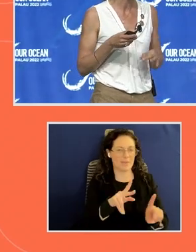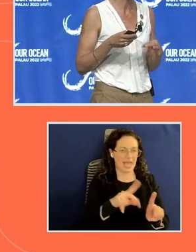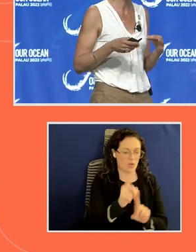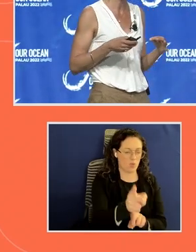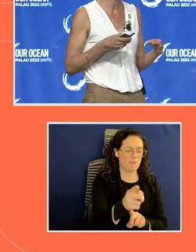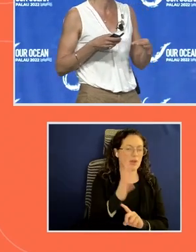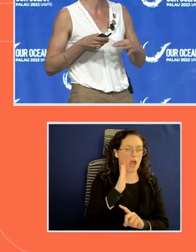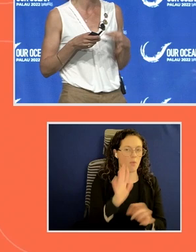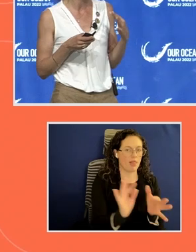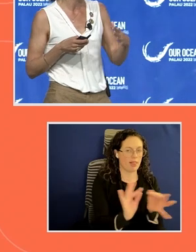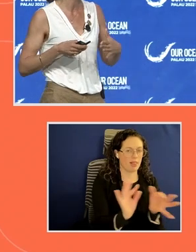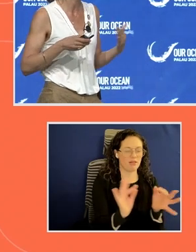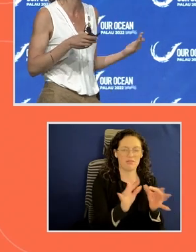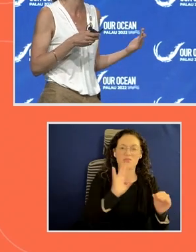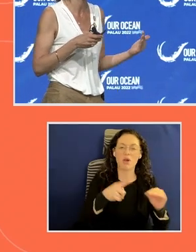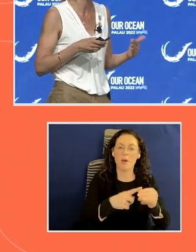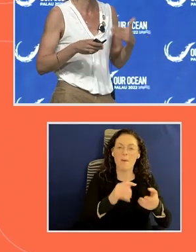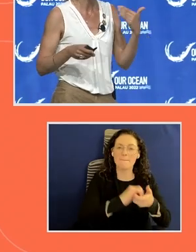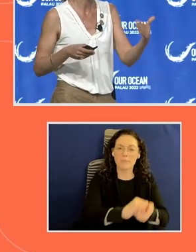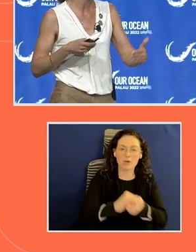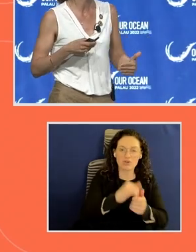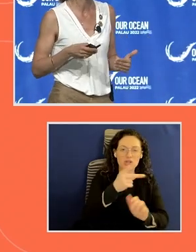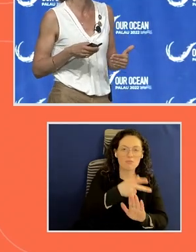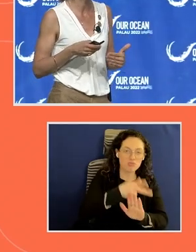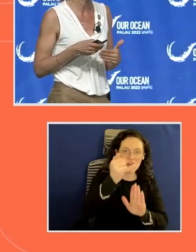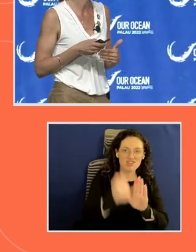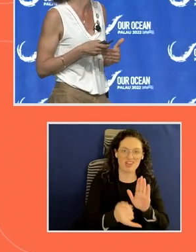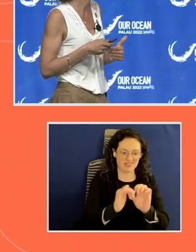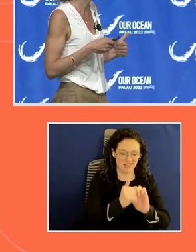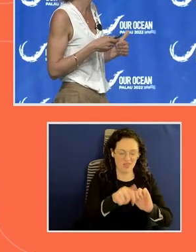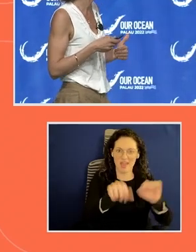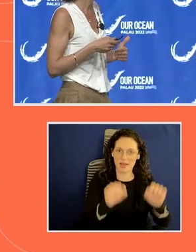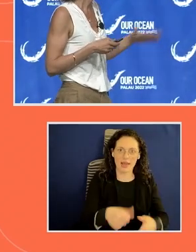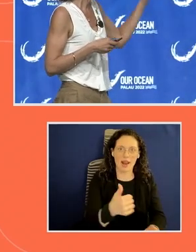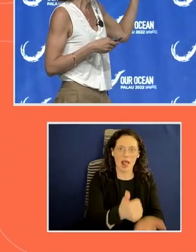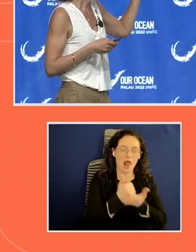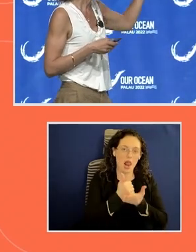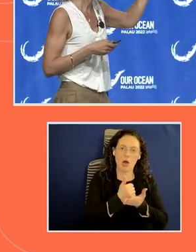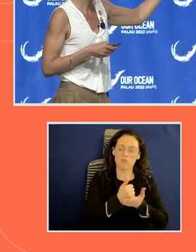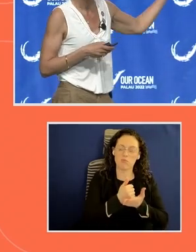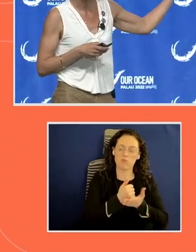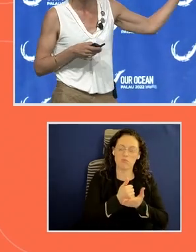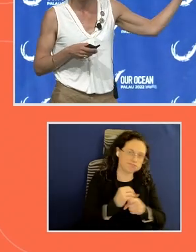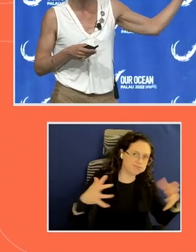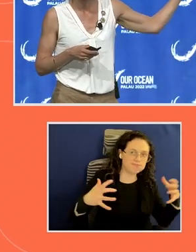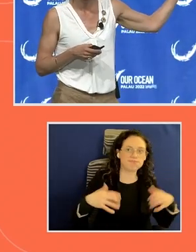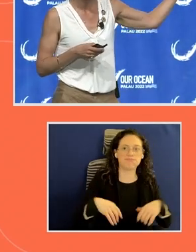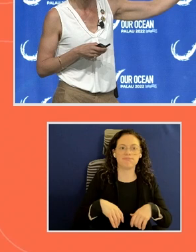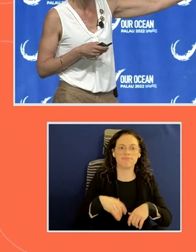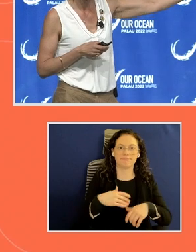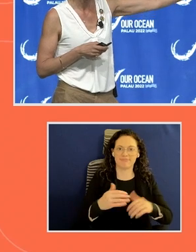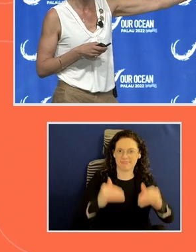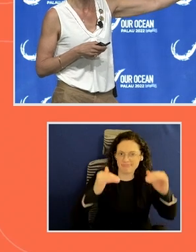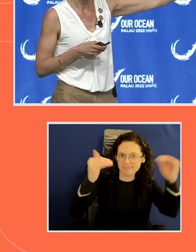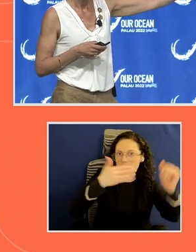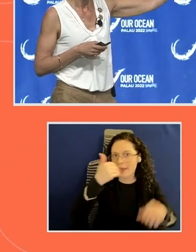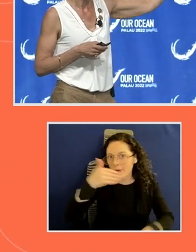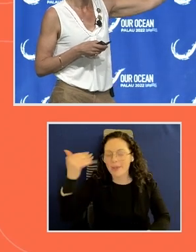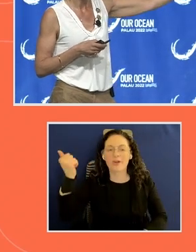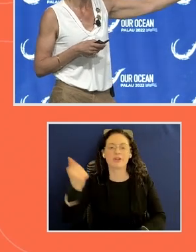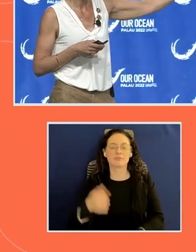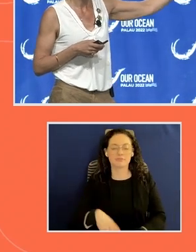about how partnership projects has really helped us accelerate, change its scale. But I also want to point out there's a lot of gray.